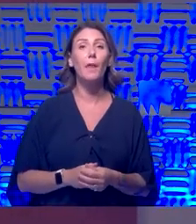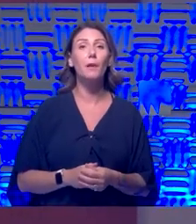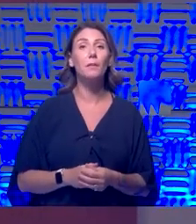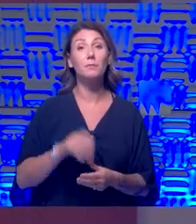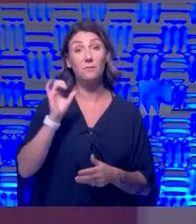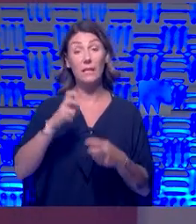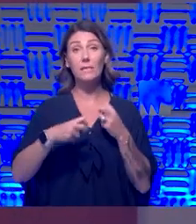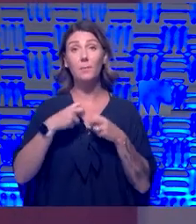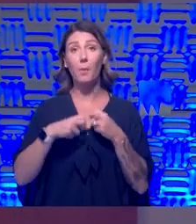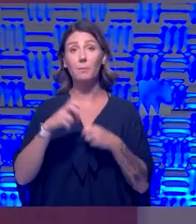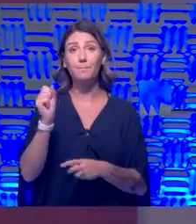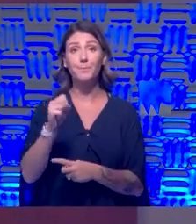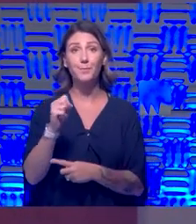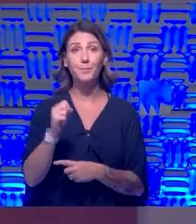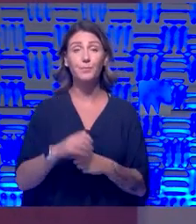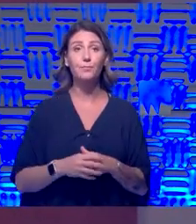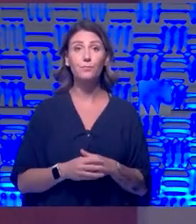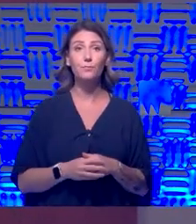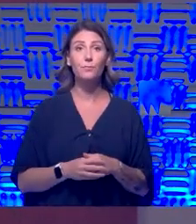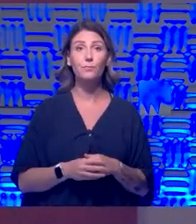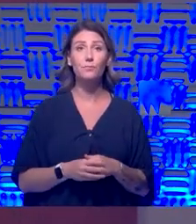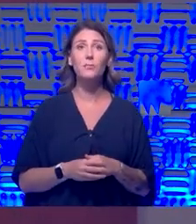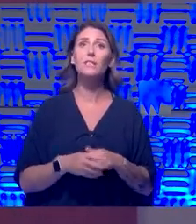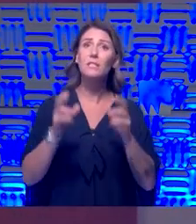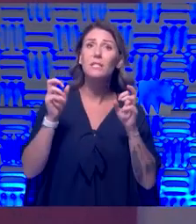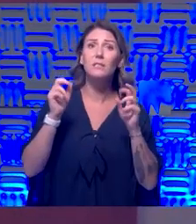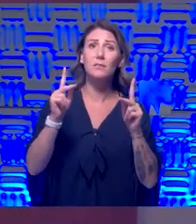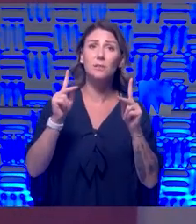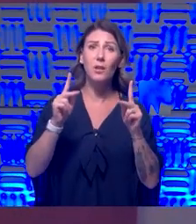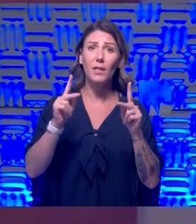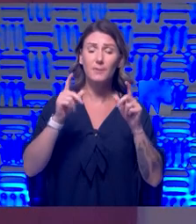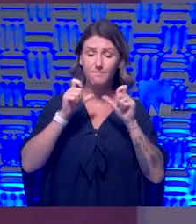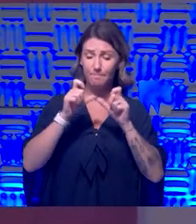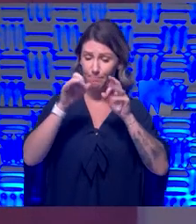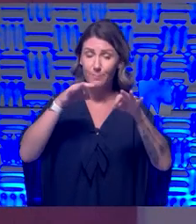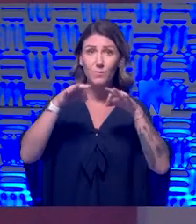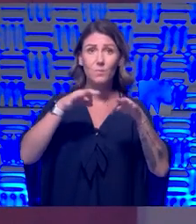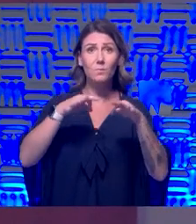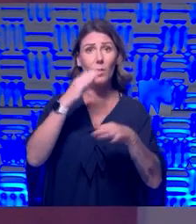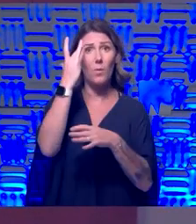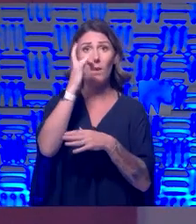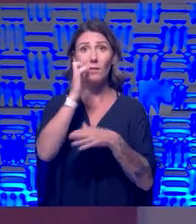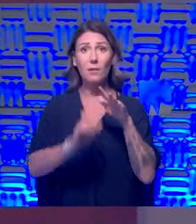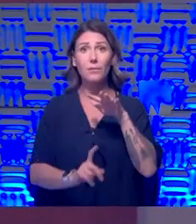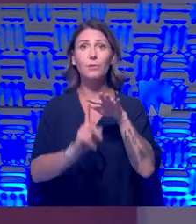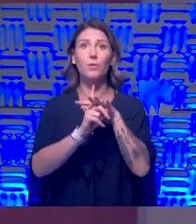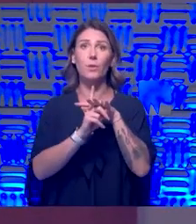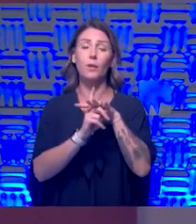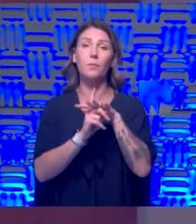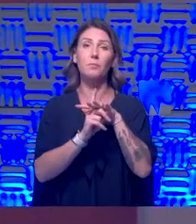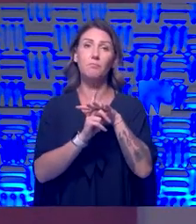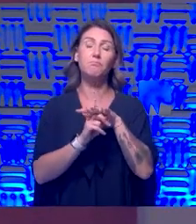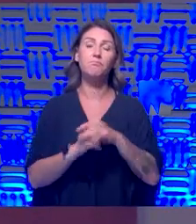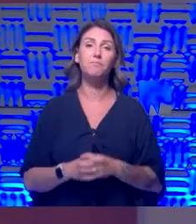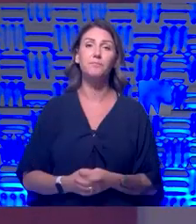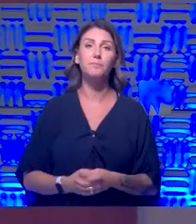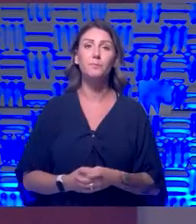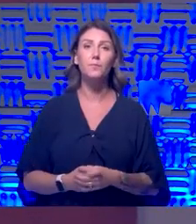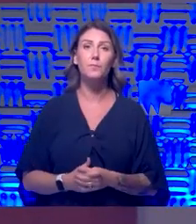problem. You know, and I think it's okay to continue to explain why they're not showing up. You know,